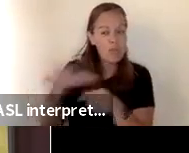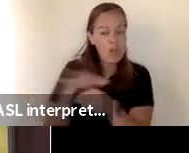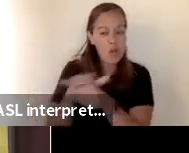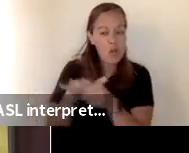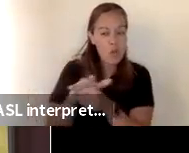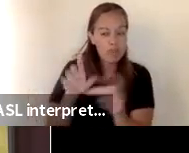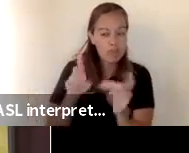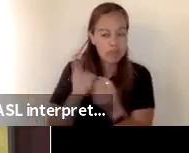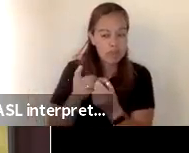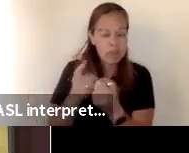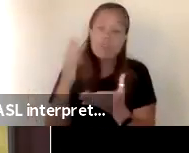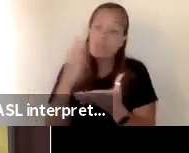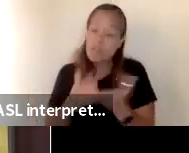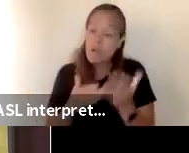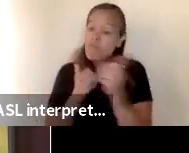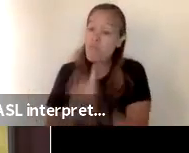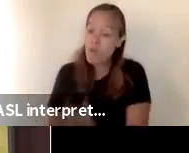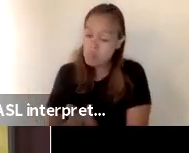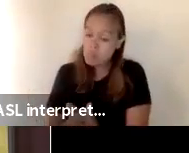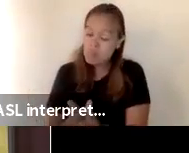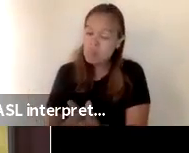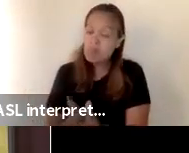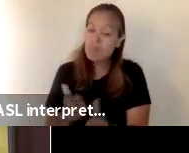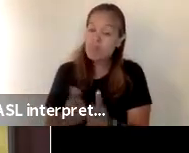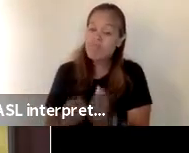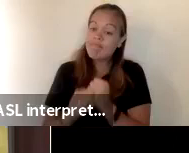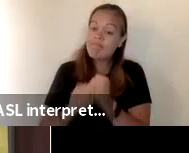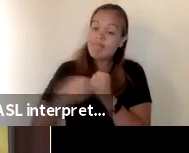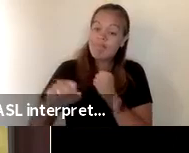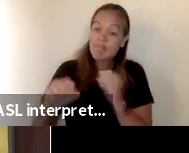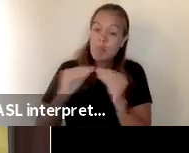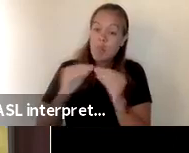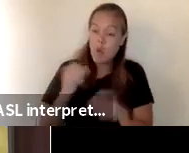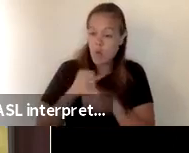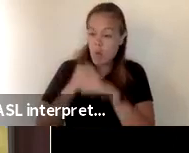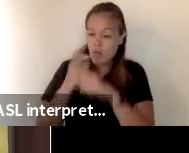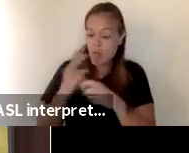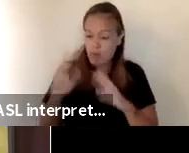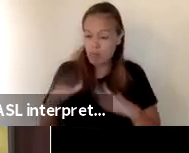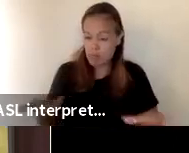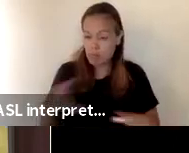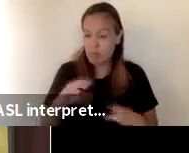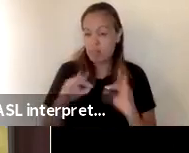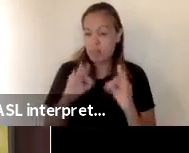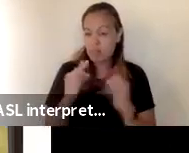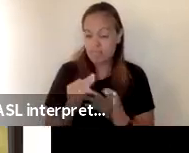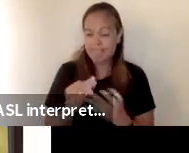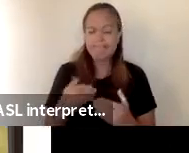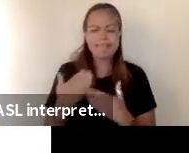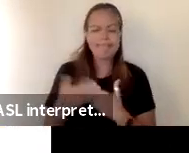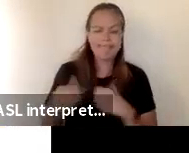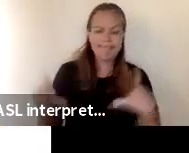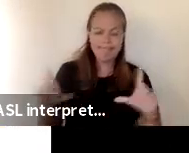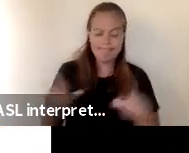some are choosing to follow it to extend the protection to children and families next slide